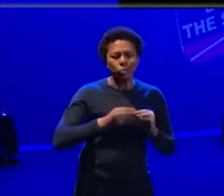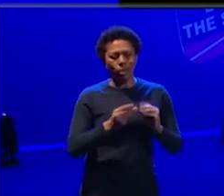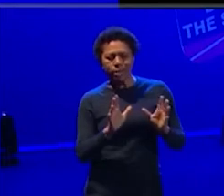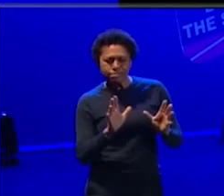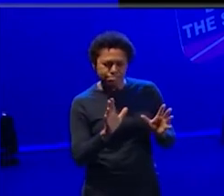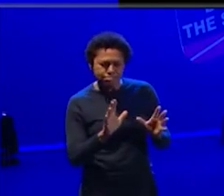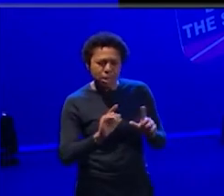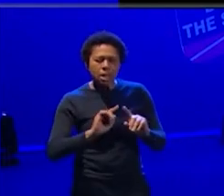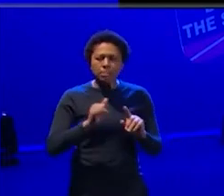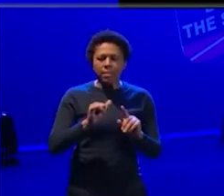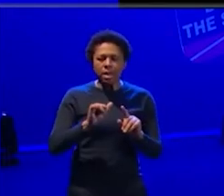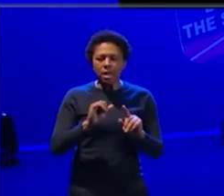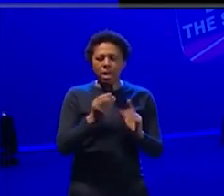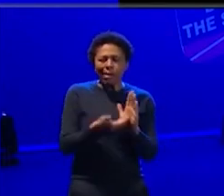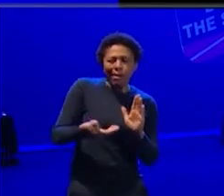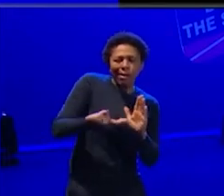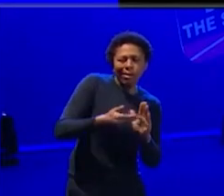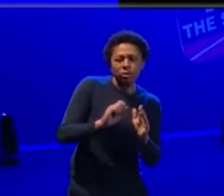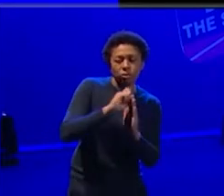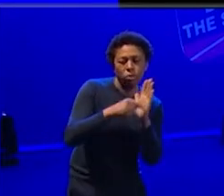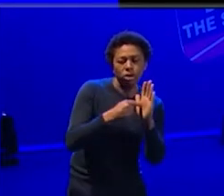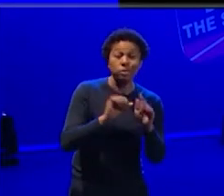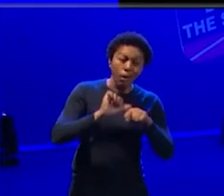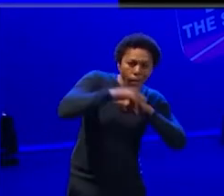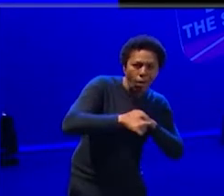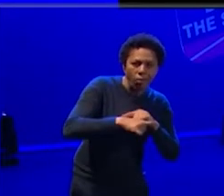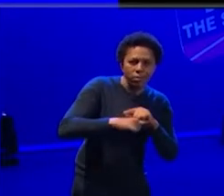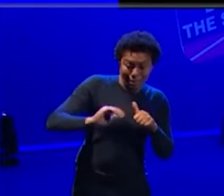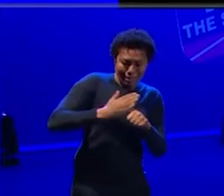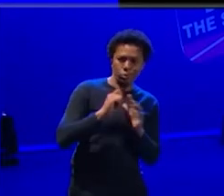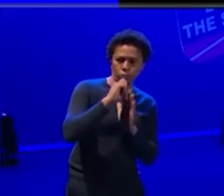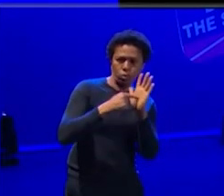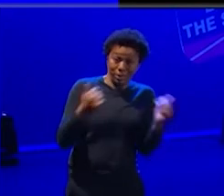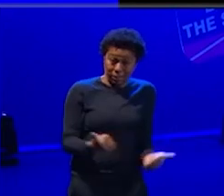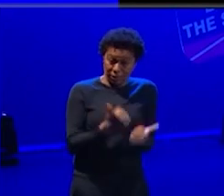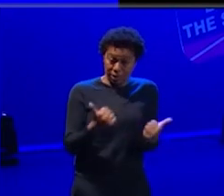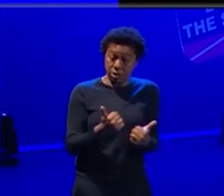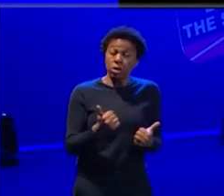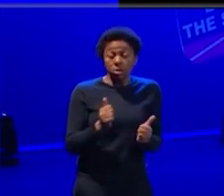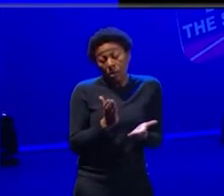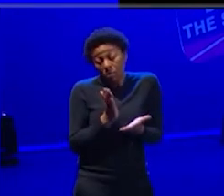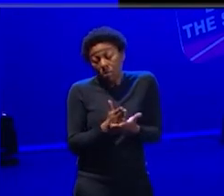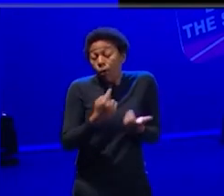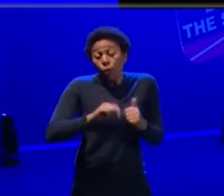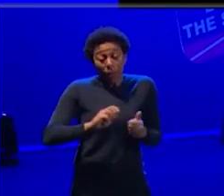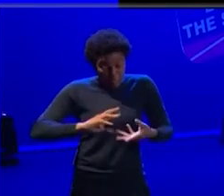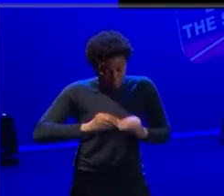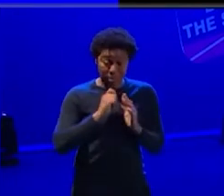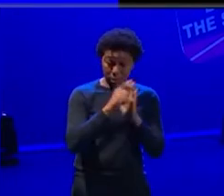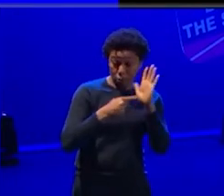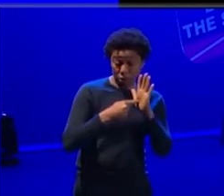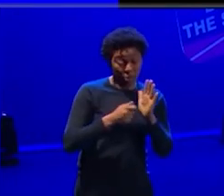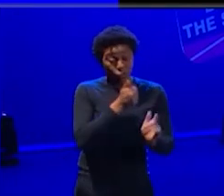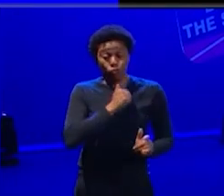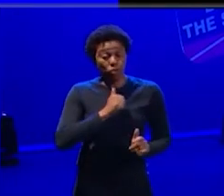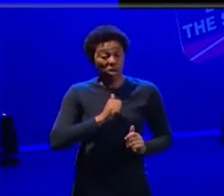more of a project after the lifespan of that funding. Um, so much so we have created projects and we've just run them on goodwill. Um, now